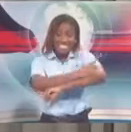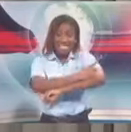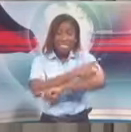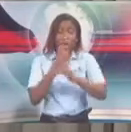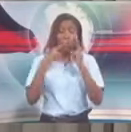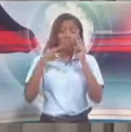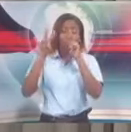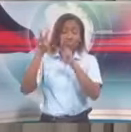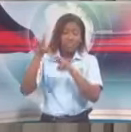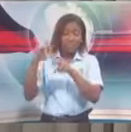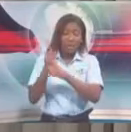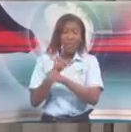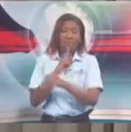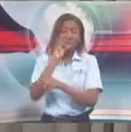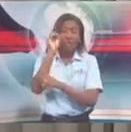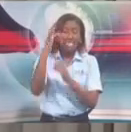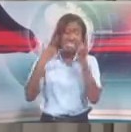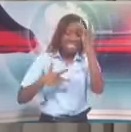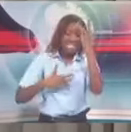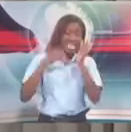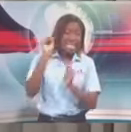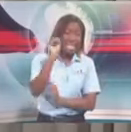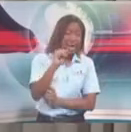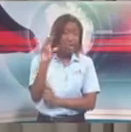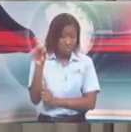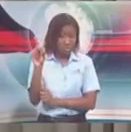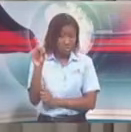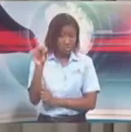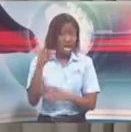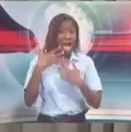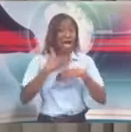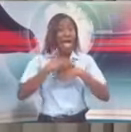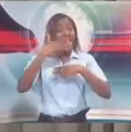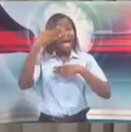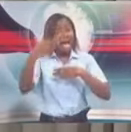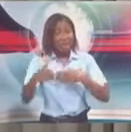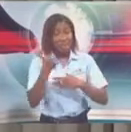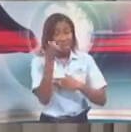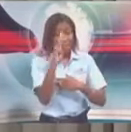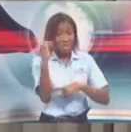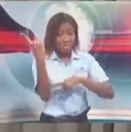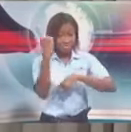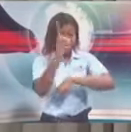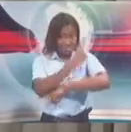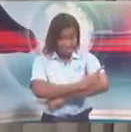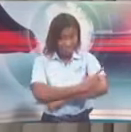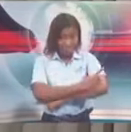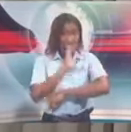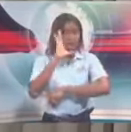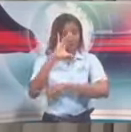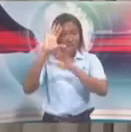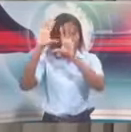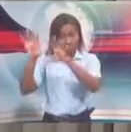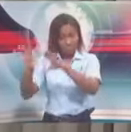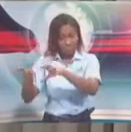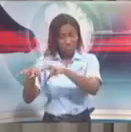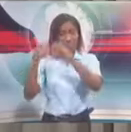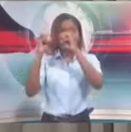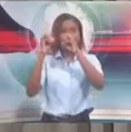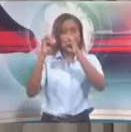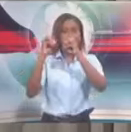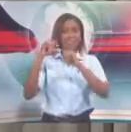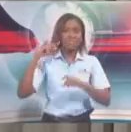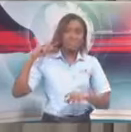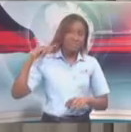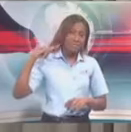We are then going to arrange with Caribbean Airlines once we ascertain the number to take students to fly up. We're